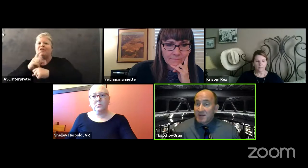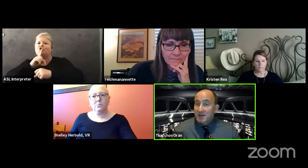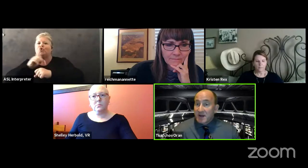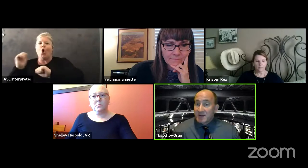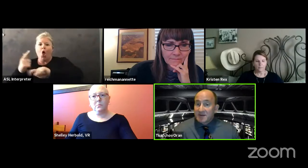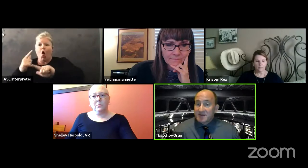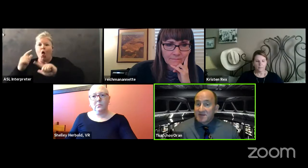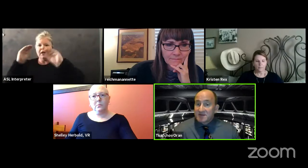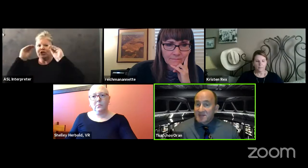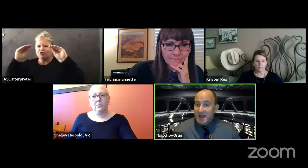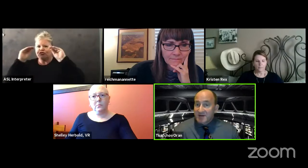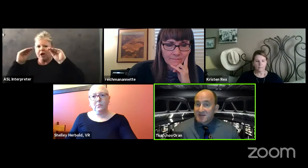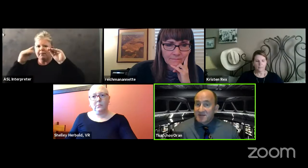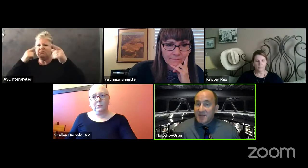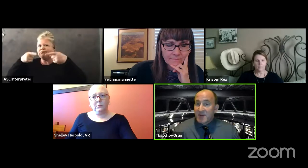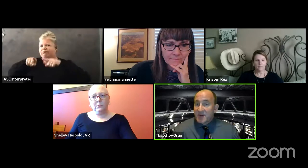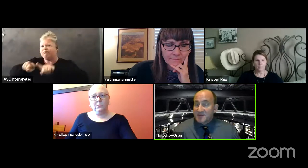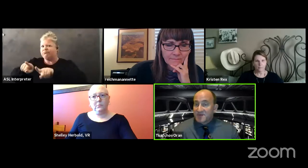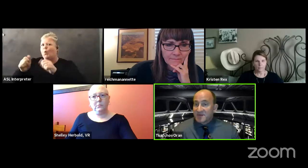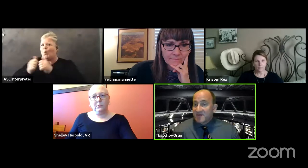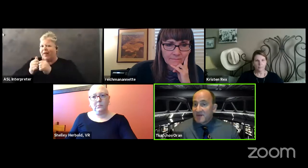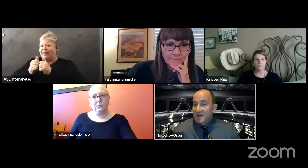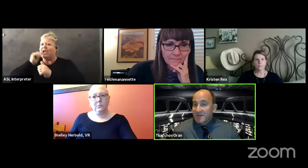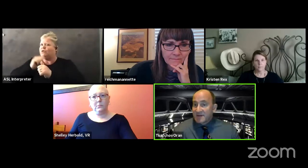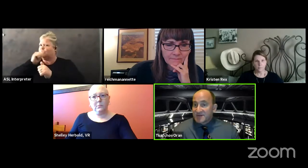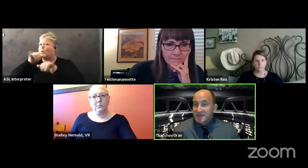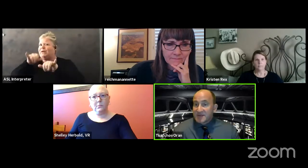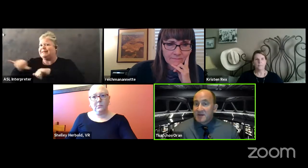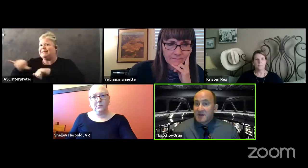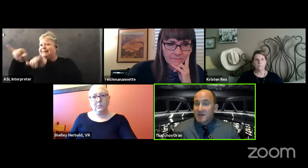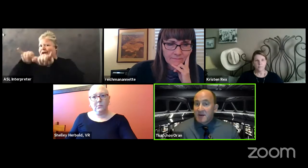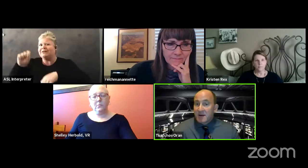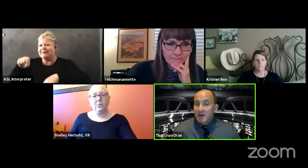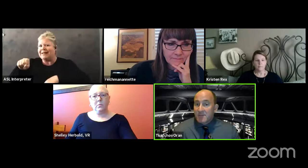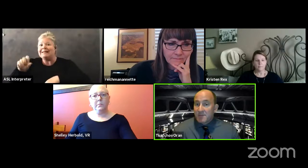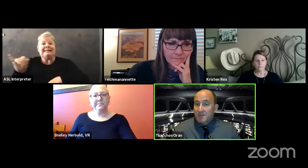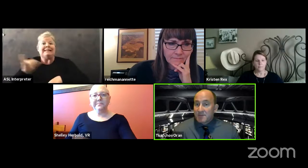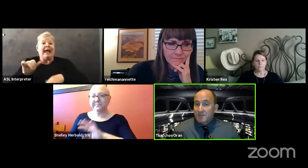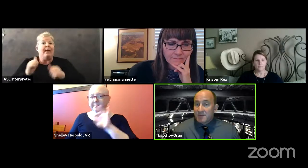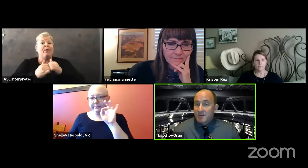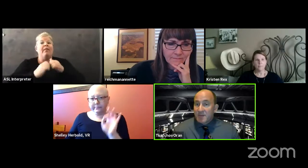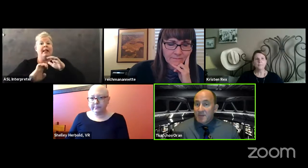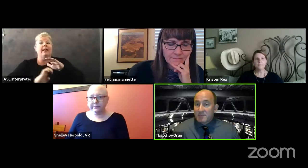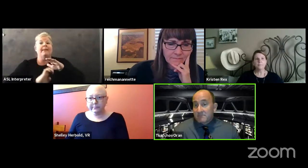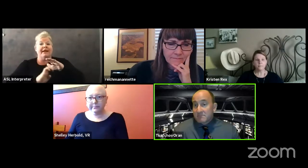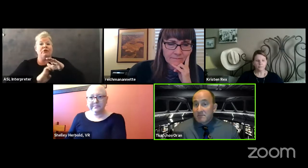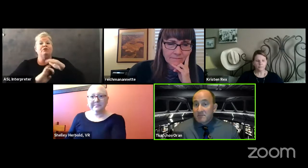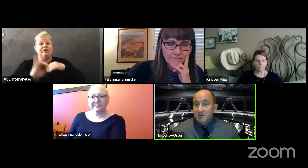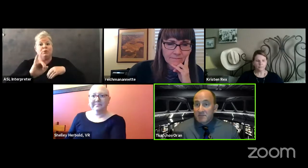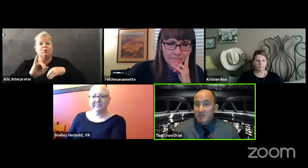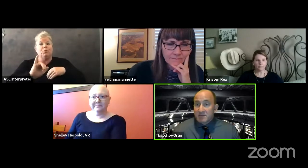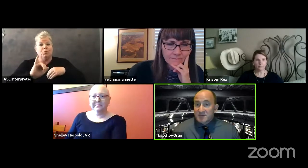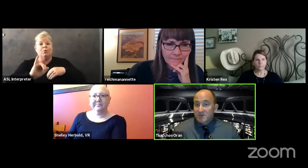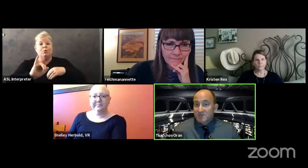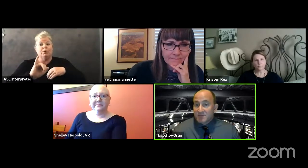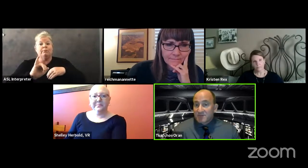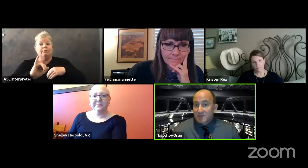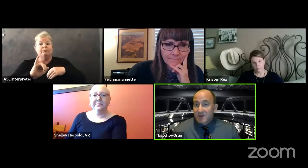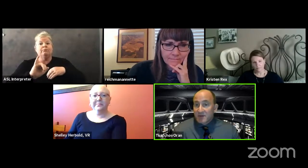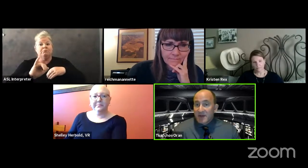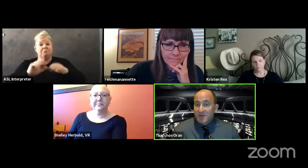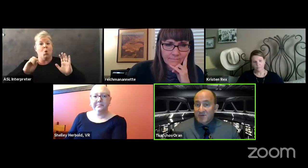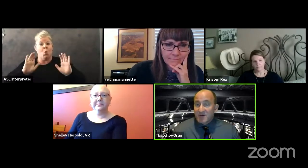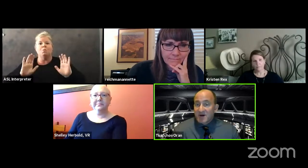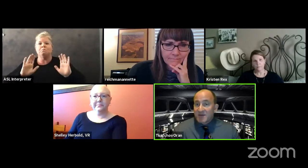is directly aligned to the standards and that would also be for the elementary um so